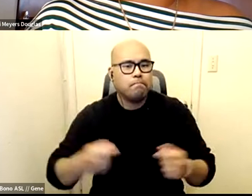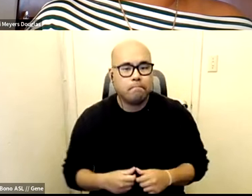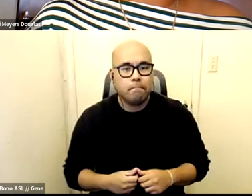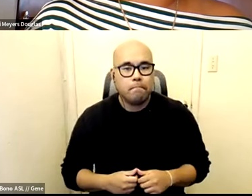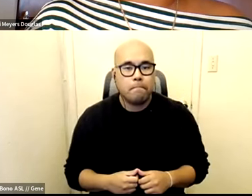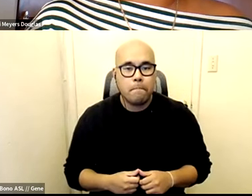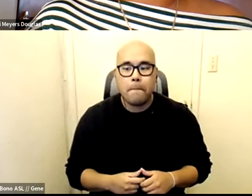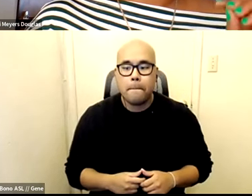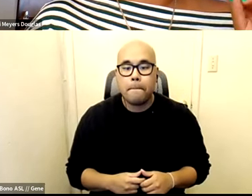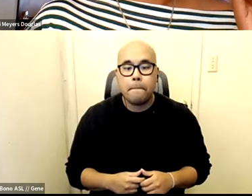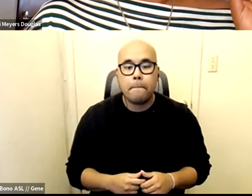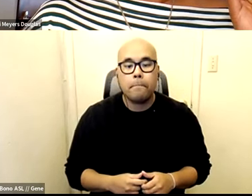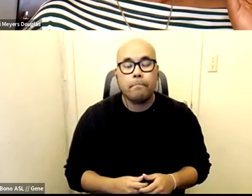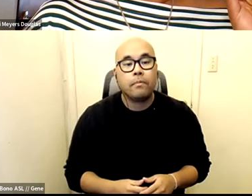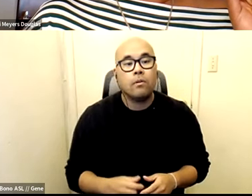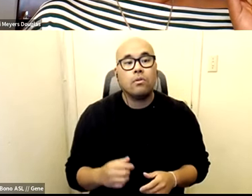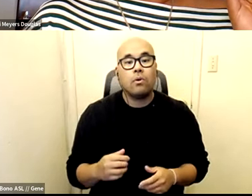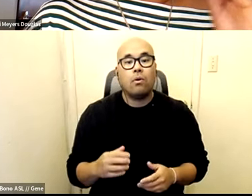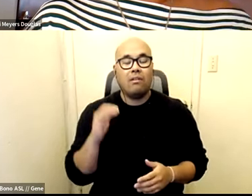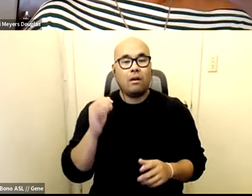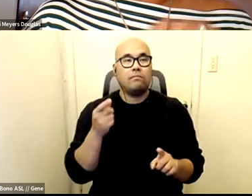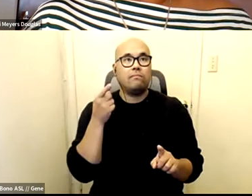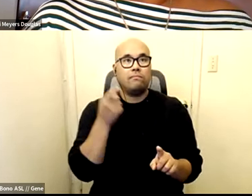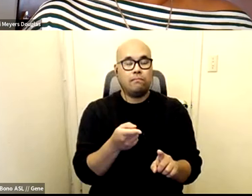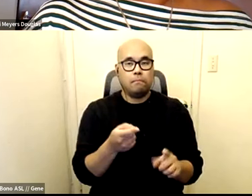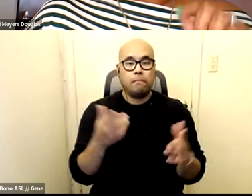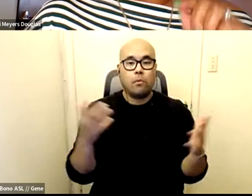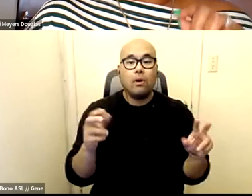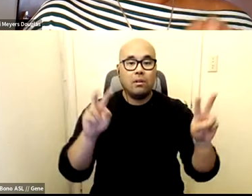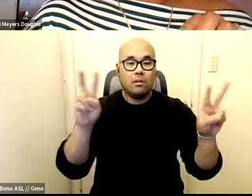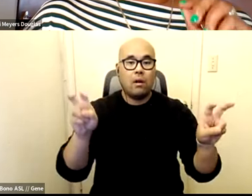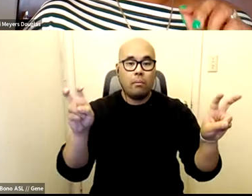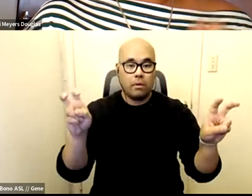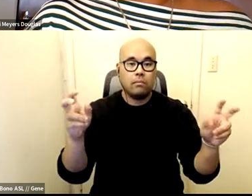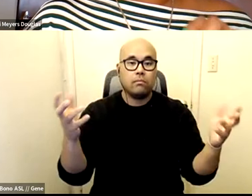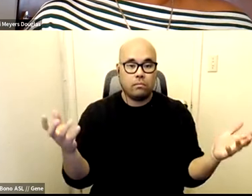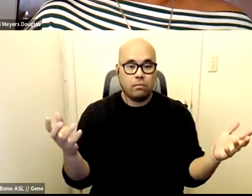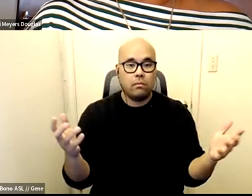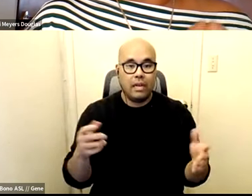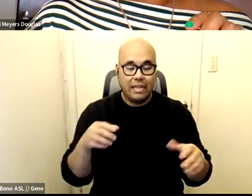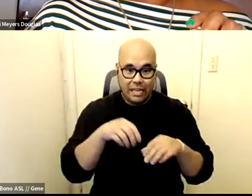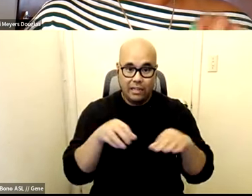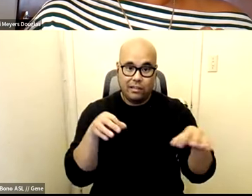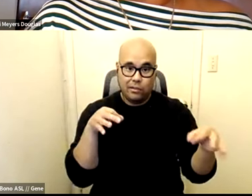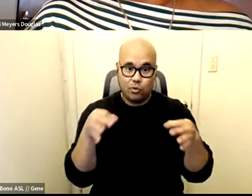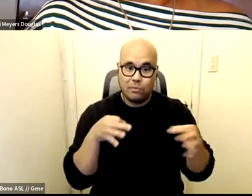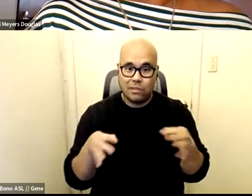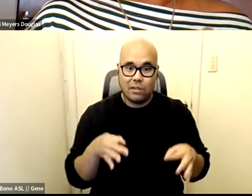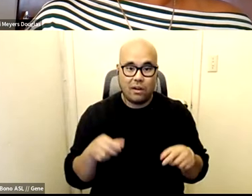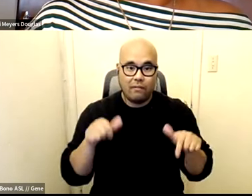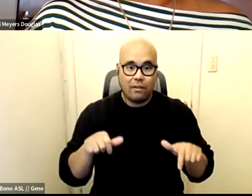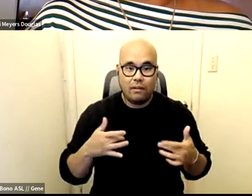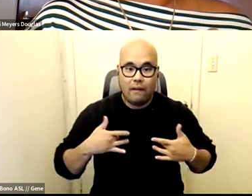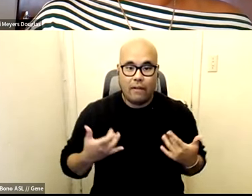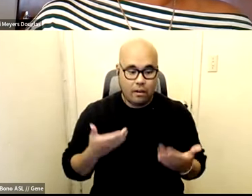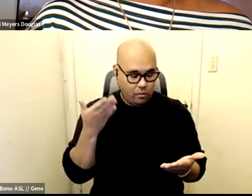idea of what the topic in the description of this event